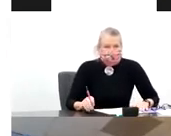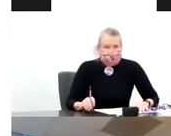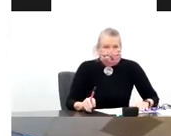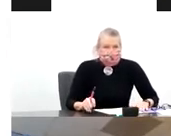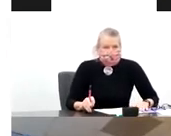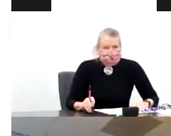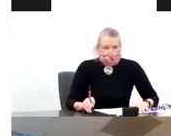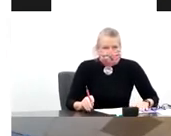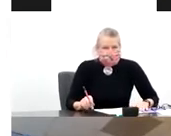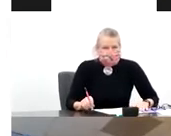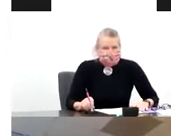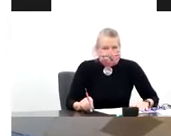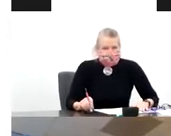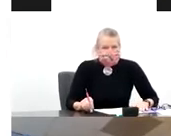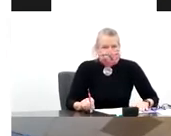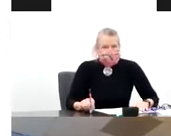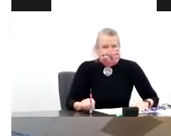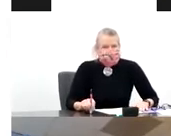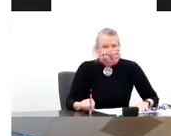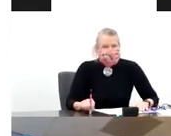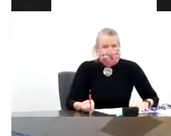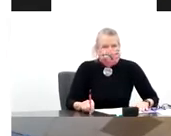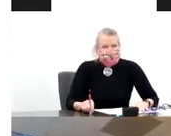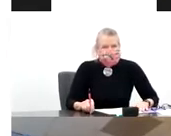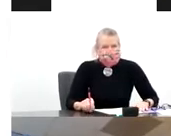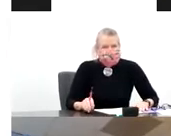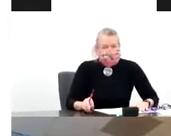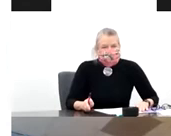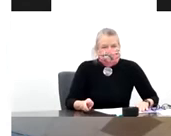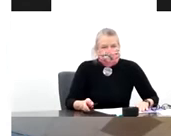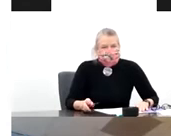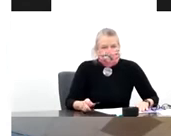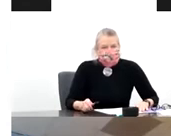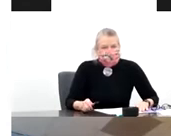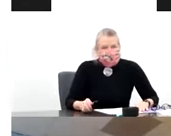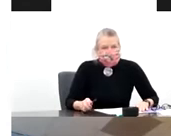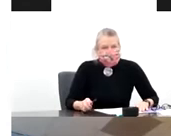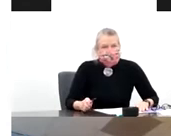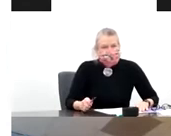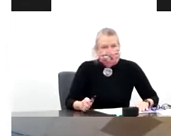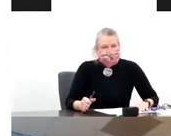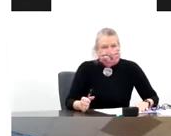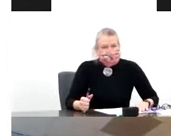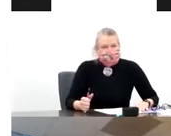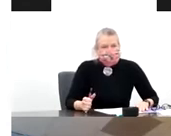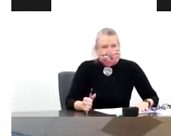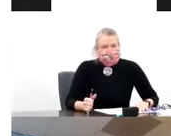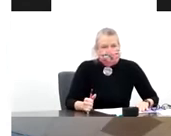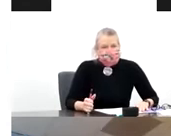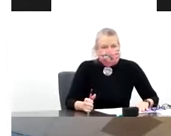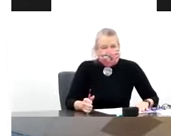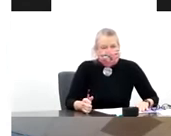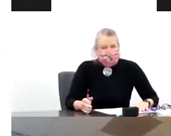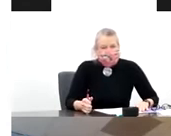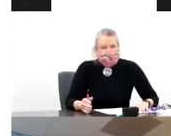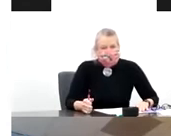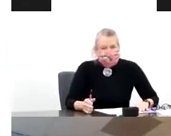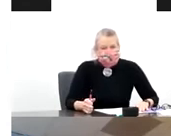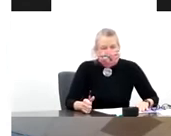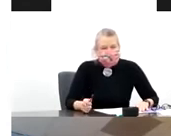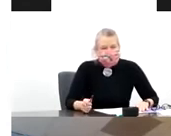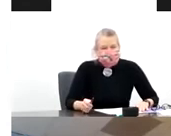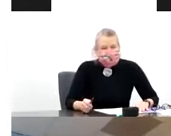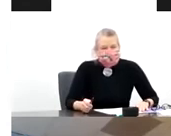This slide is a shot of the cover of JAMA, the Journal of the American Medical Association, of a viewpoint that my